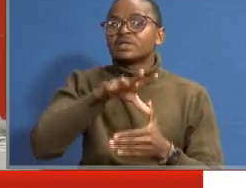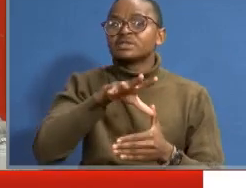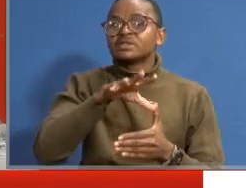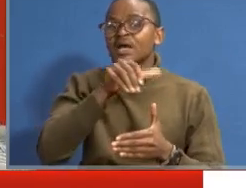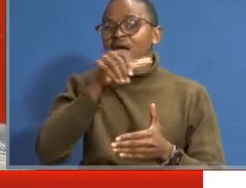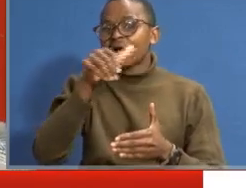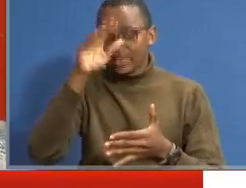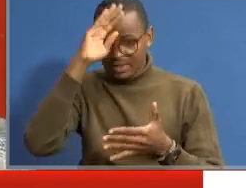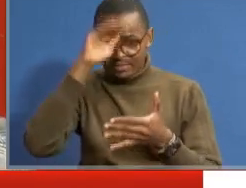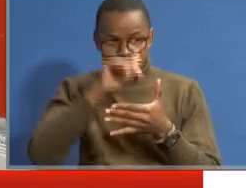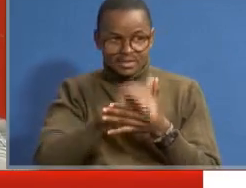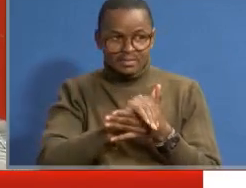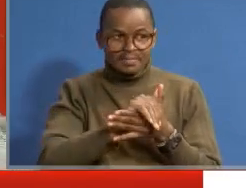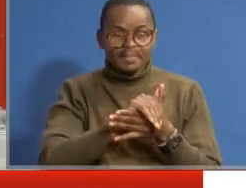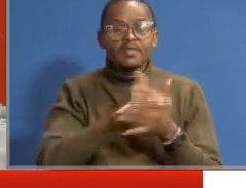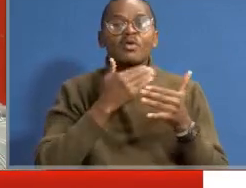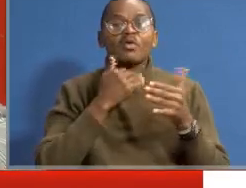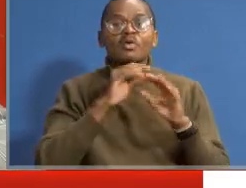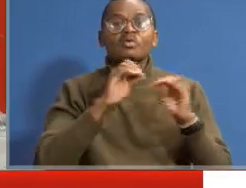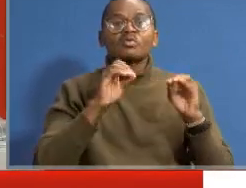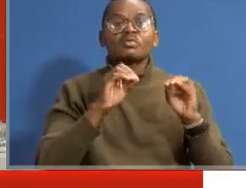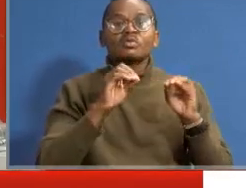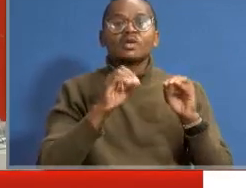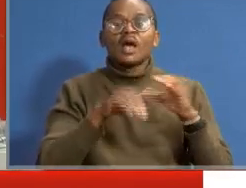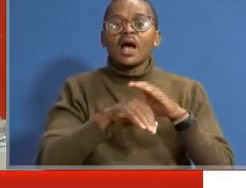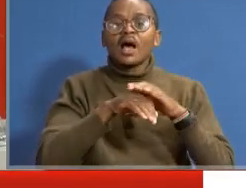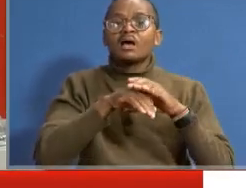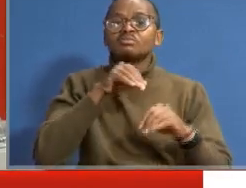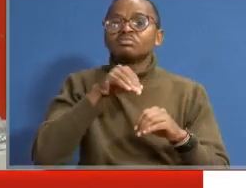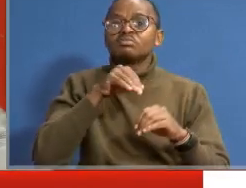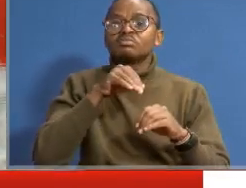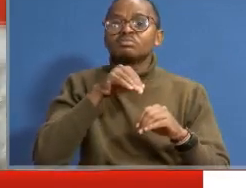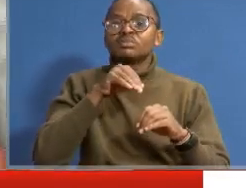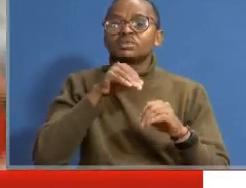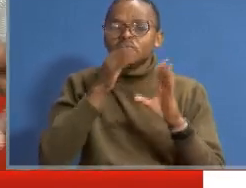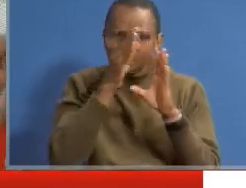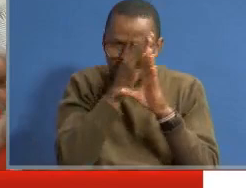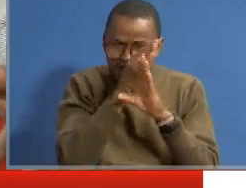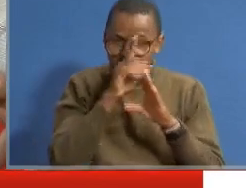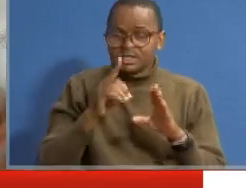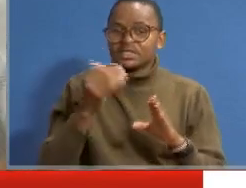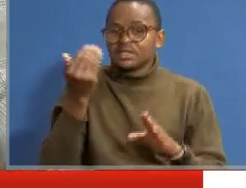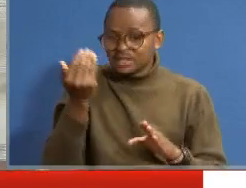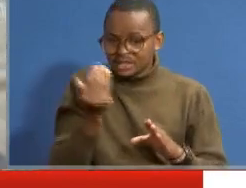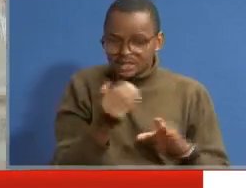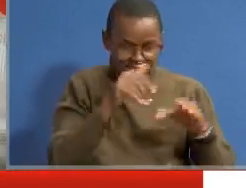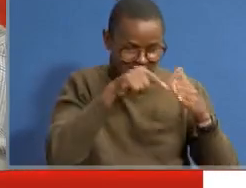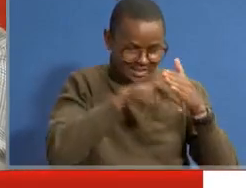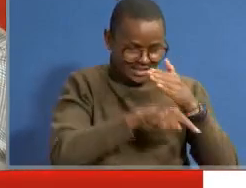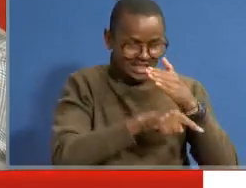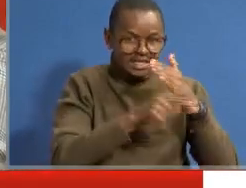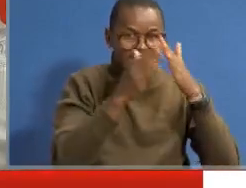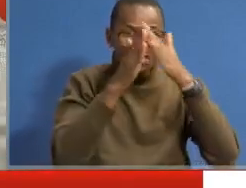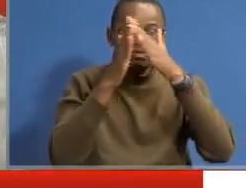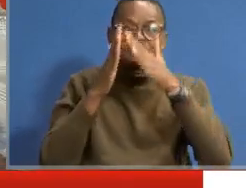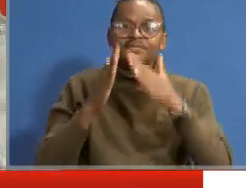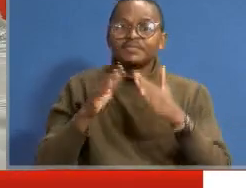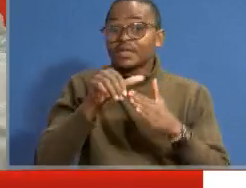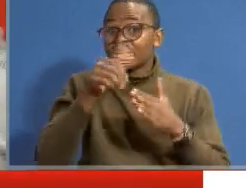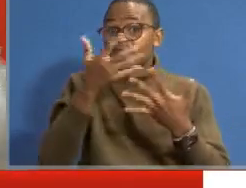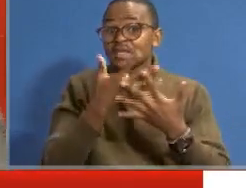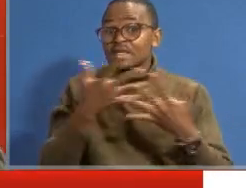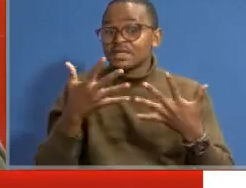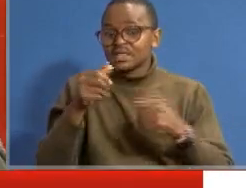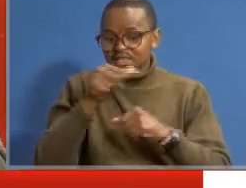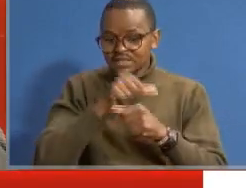Others believe that they don't want to take this child out, they hide this child inside their houses. Another